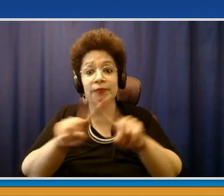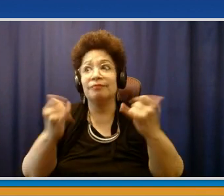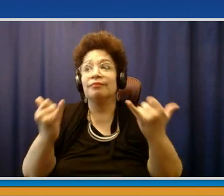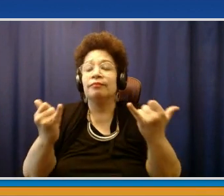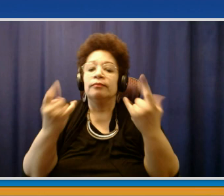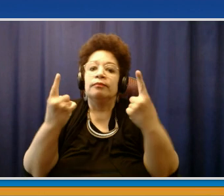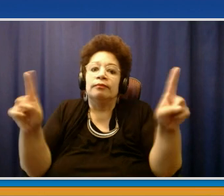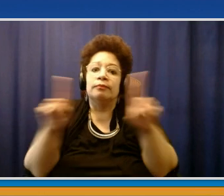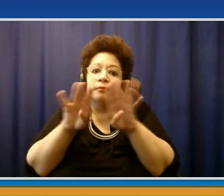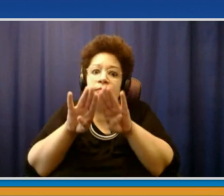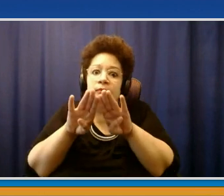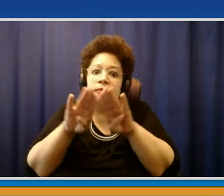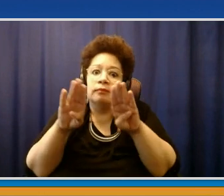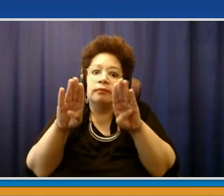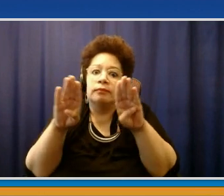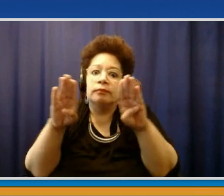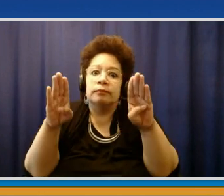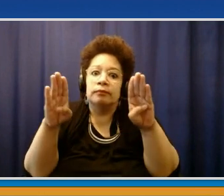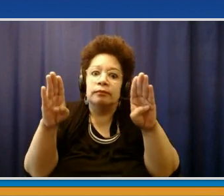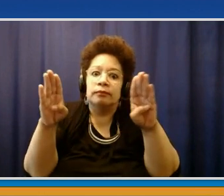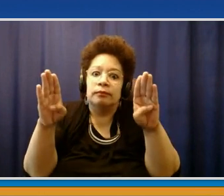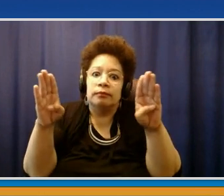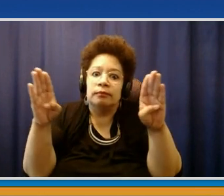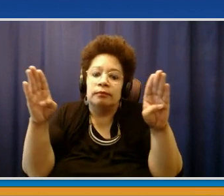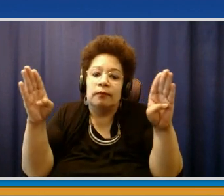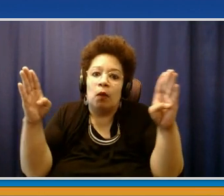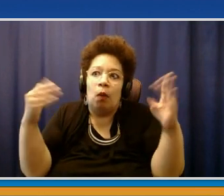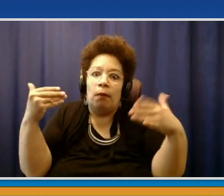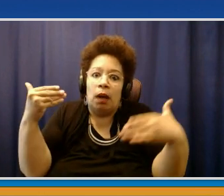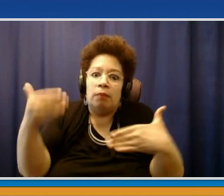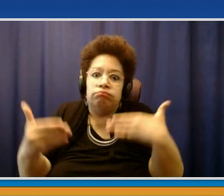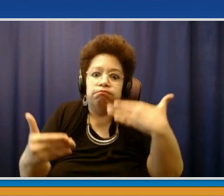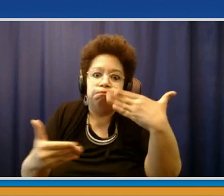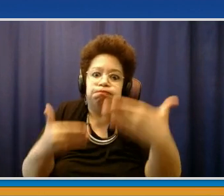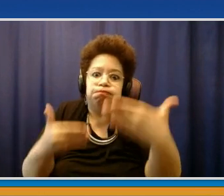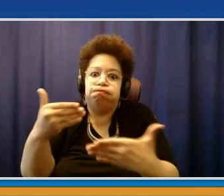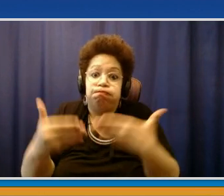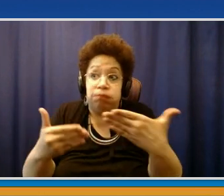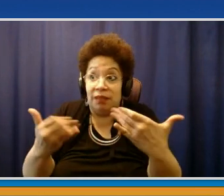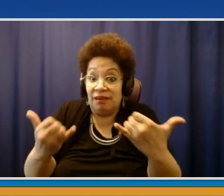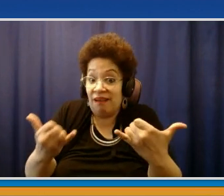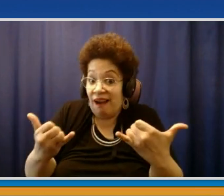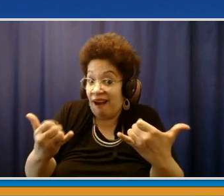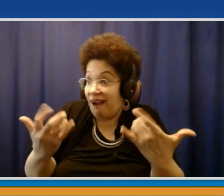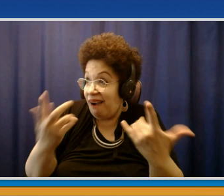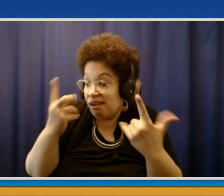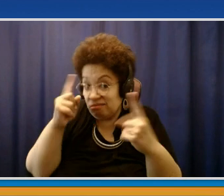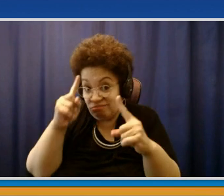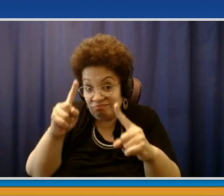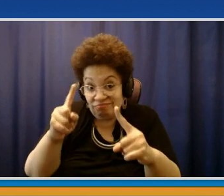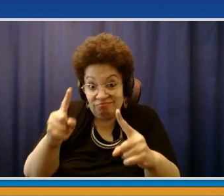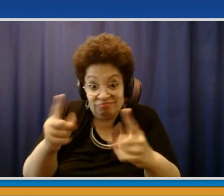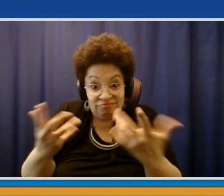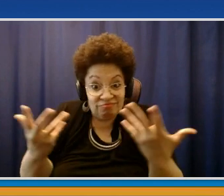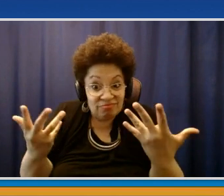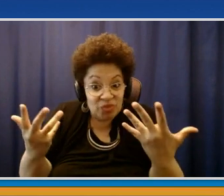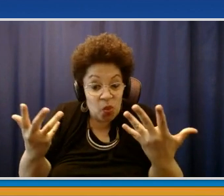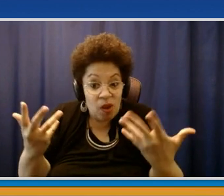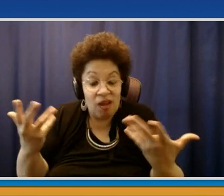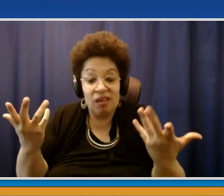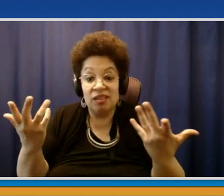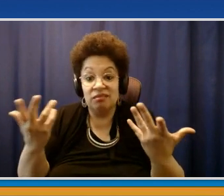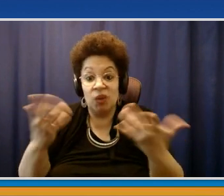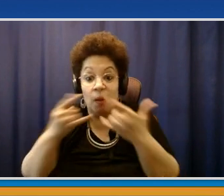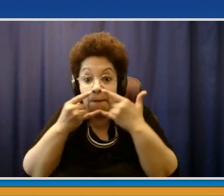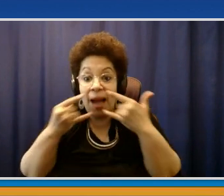masks off, and hopefully we'll hear something shortly about that. But I want to thank, really thank the county. It's, a lot of this comes from the top, I understand, but he also